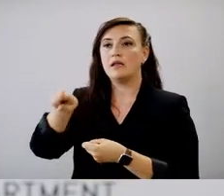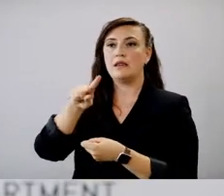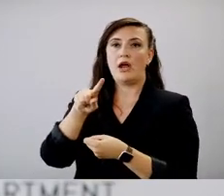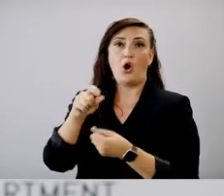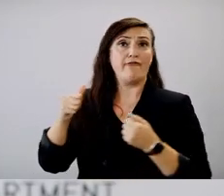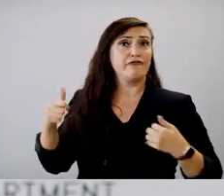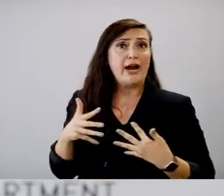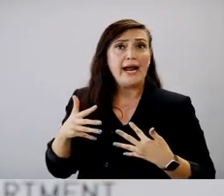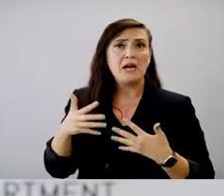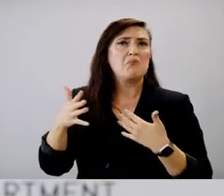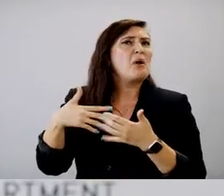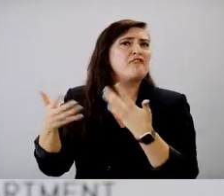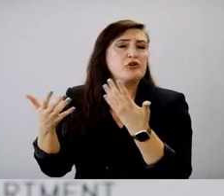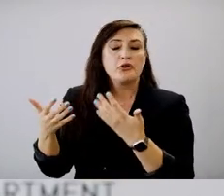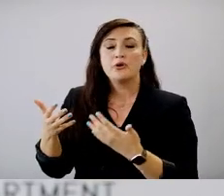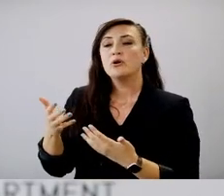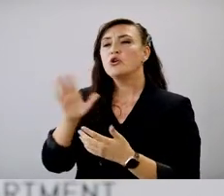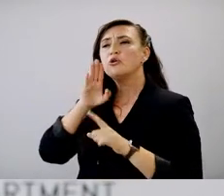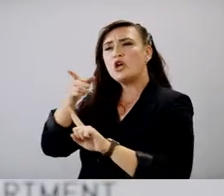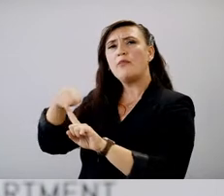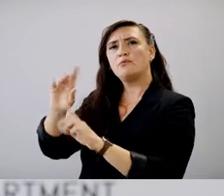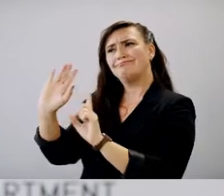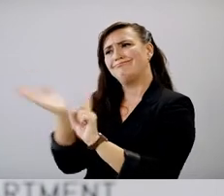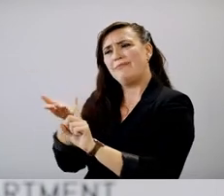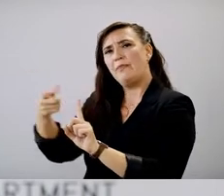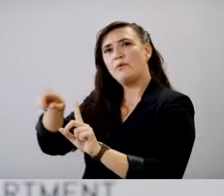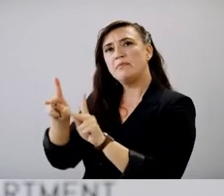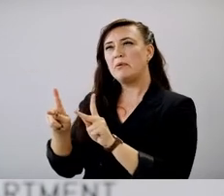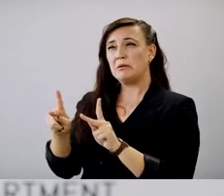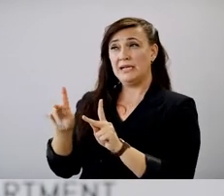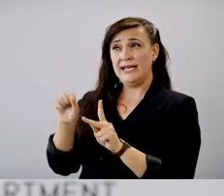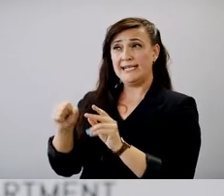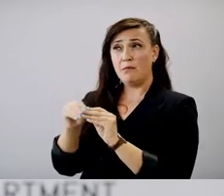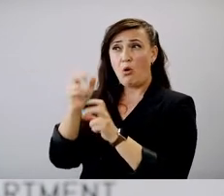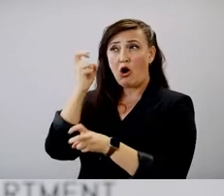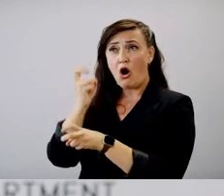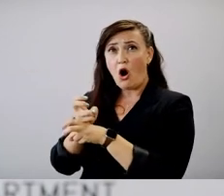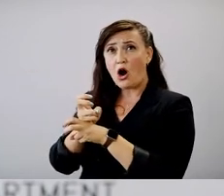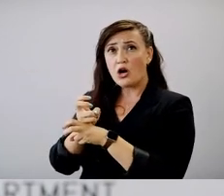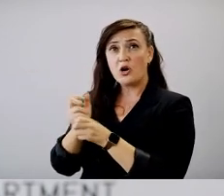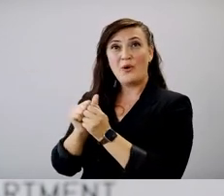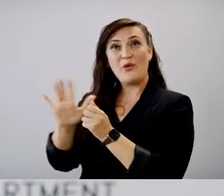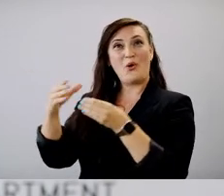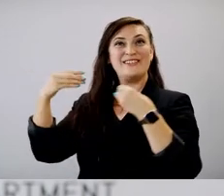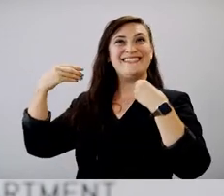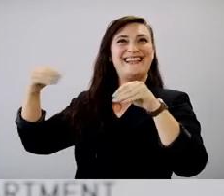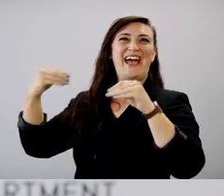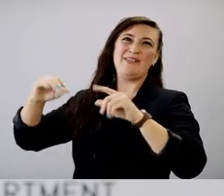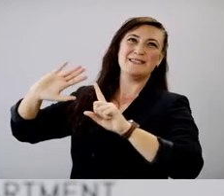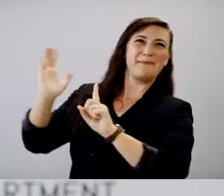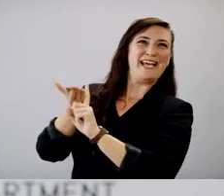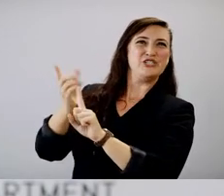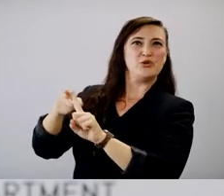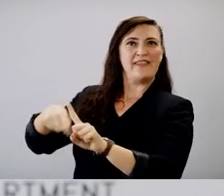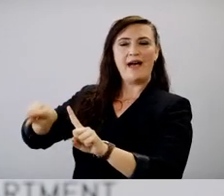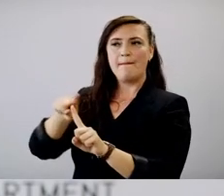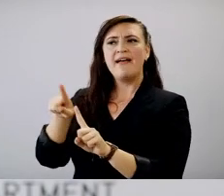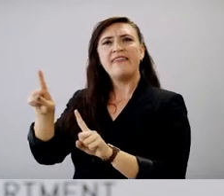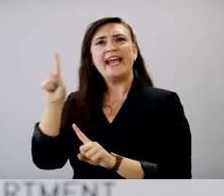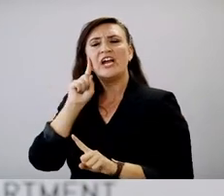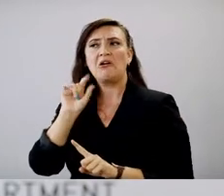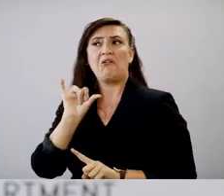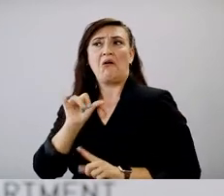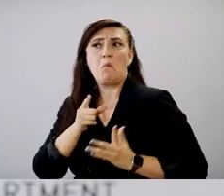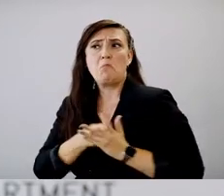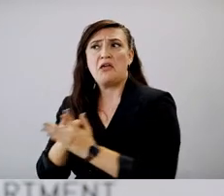are afraid of it, whatever. How hard is it now in your sales pitch to them when they hear the fact